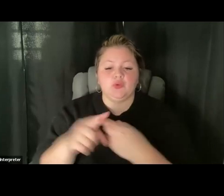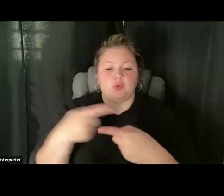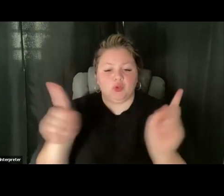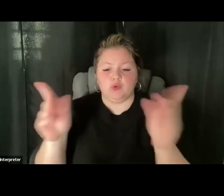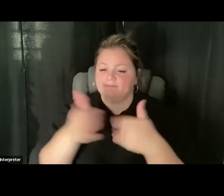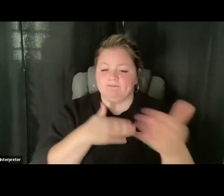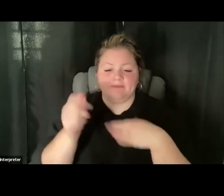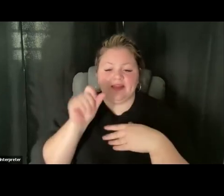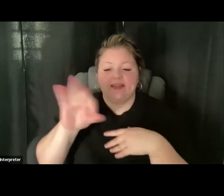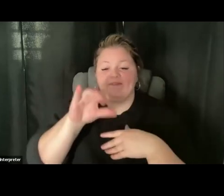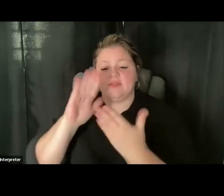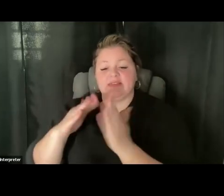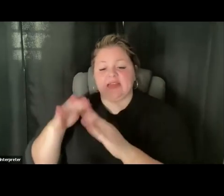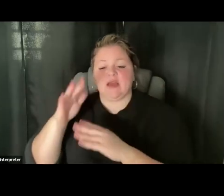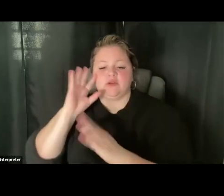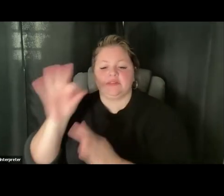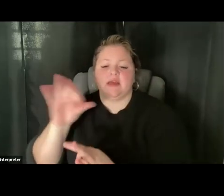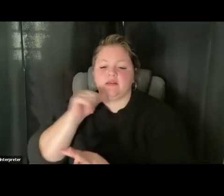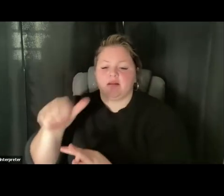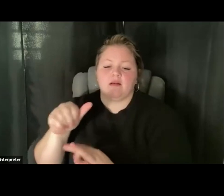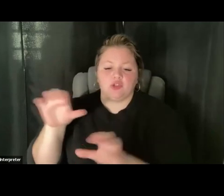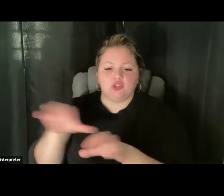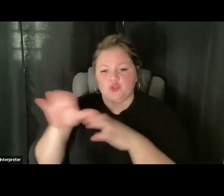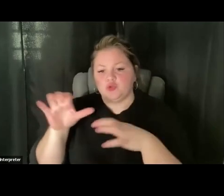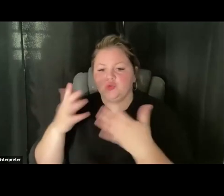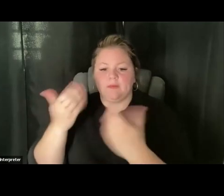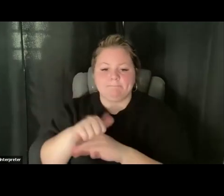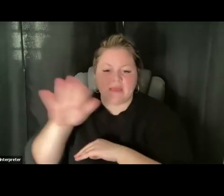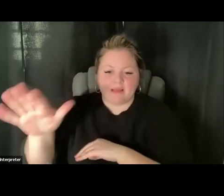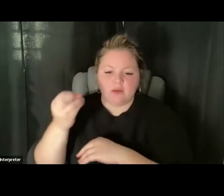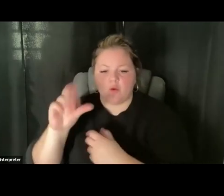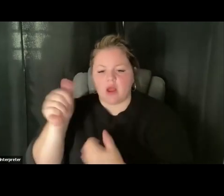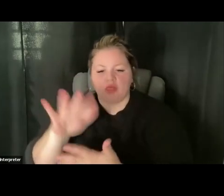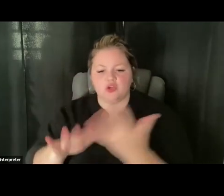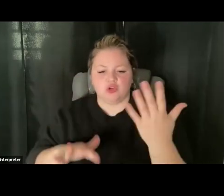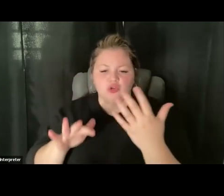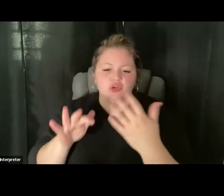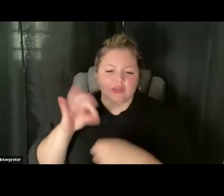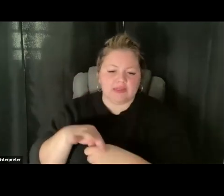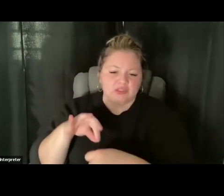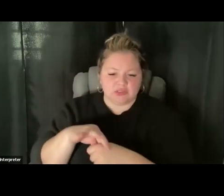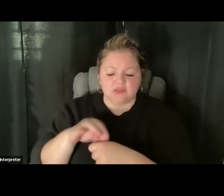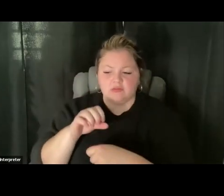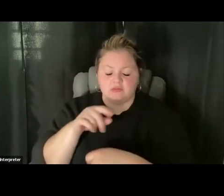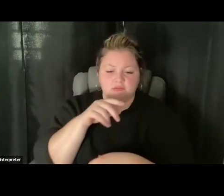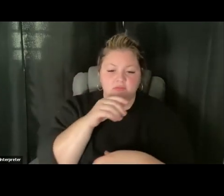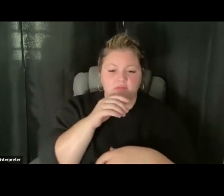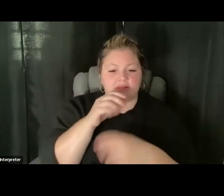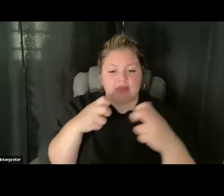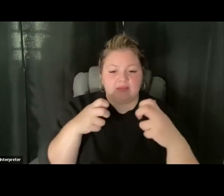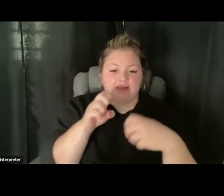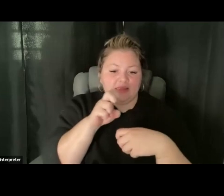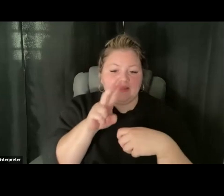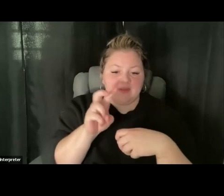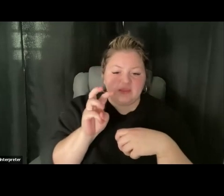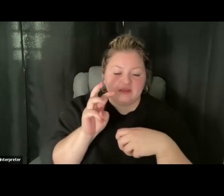elections. And, um, yeah, so overall, uh, we are trying to get the information out